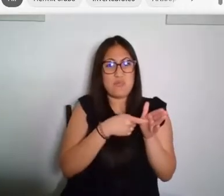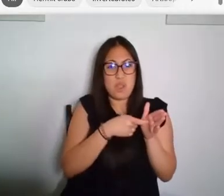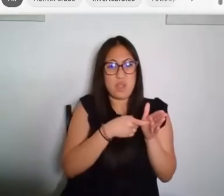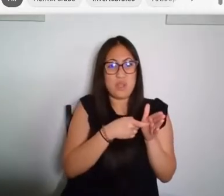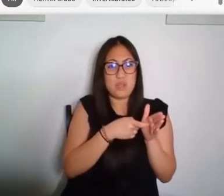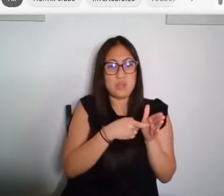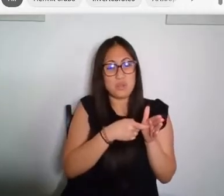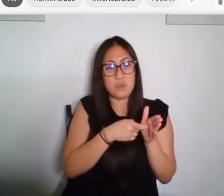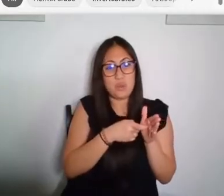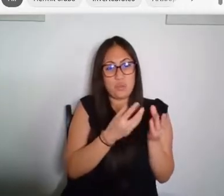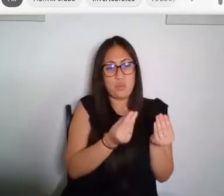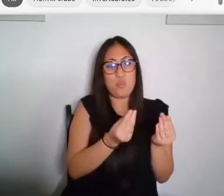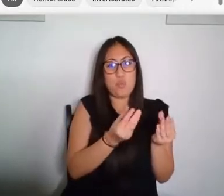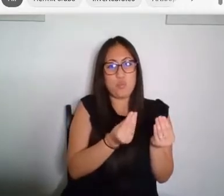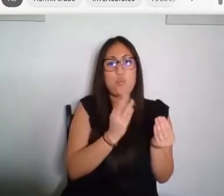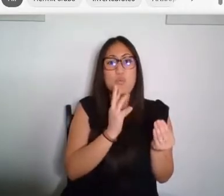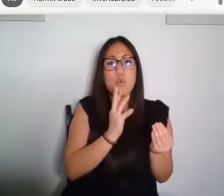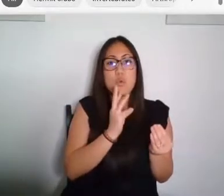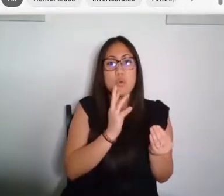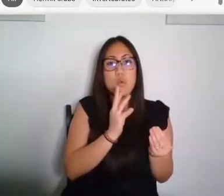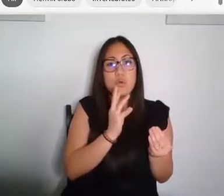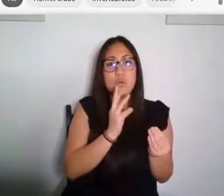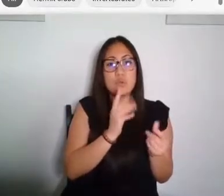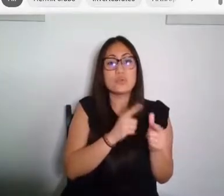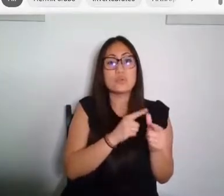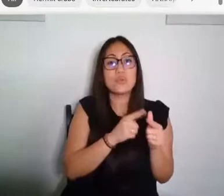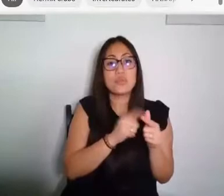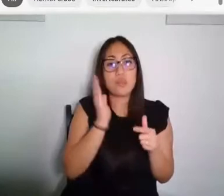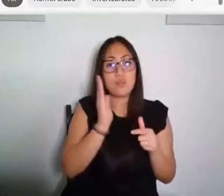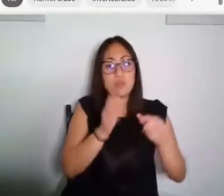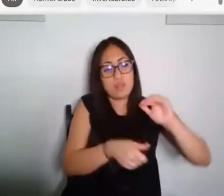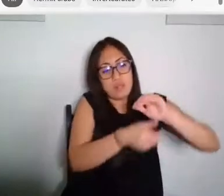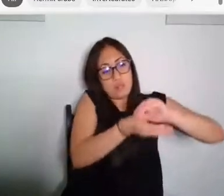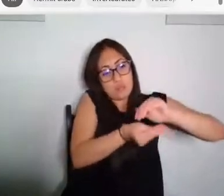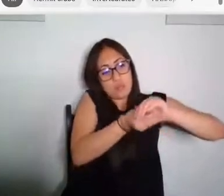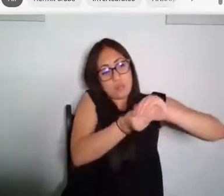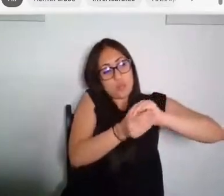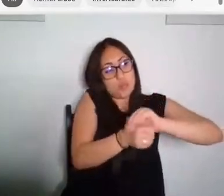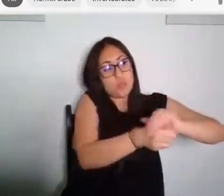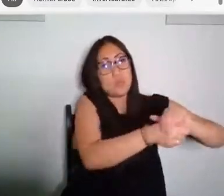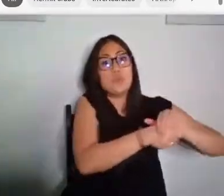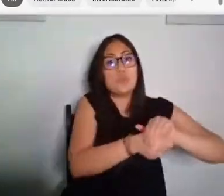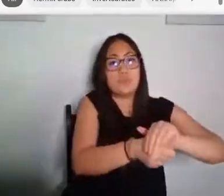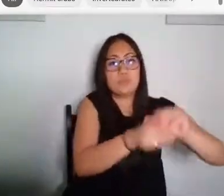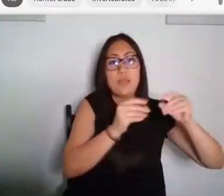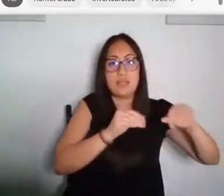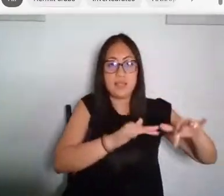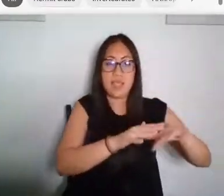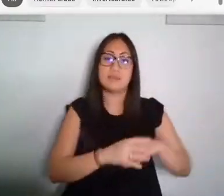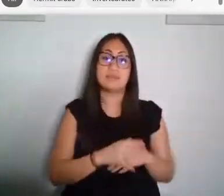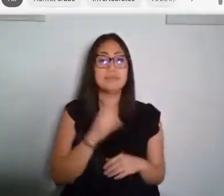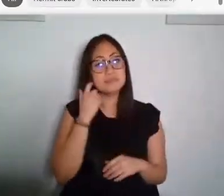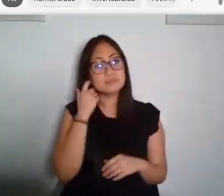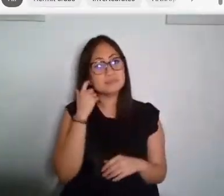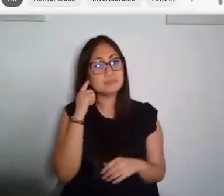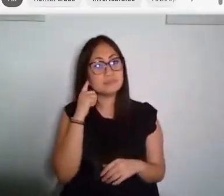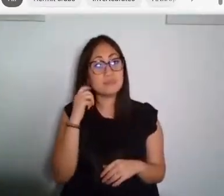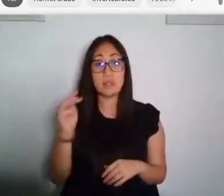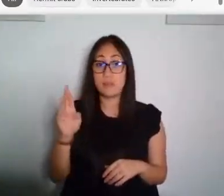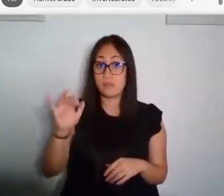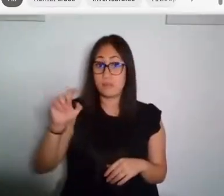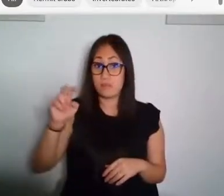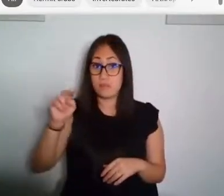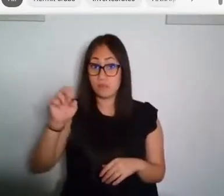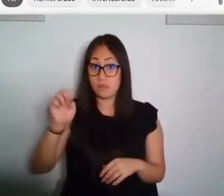stay alive, so they just carry their water with them. In marine hermit crabs, their shells can act as landing sites for other animals. One